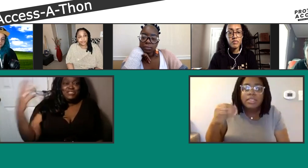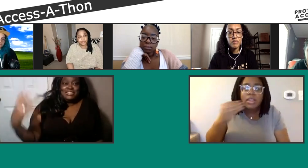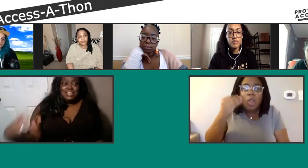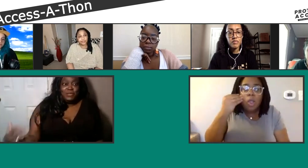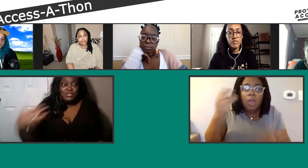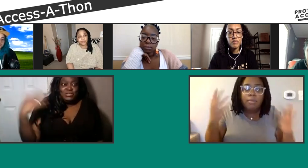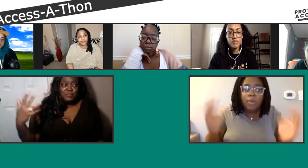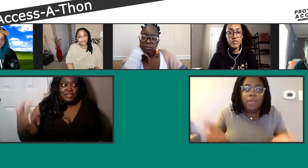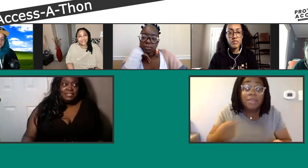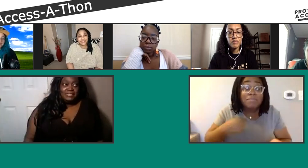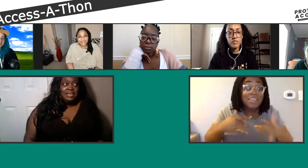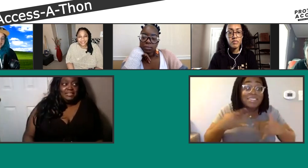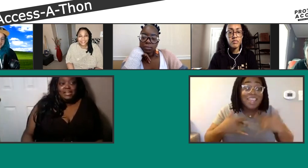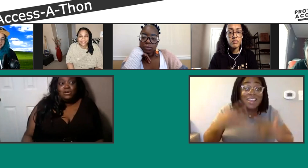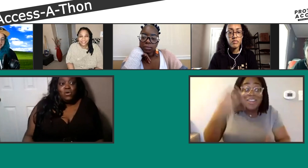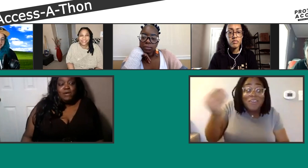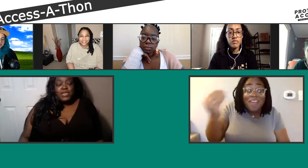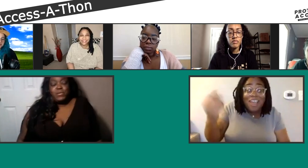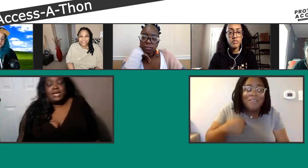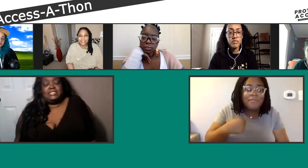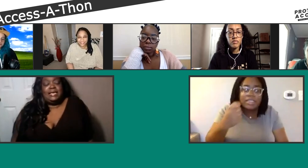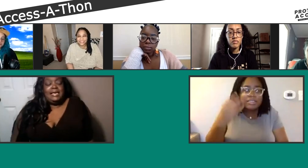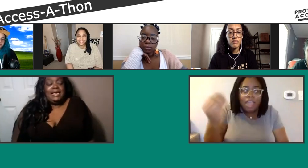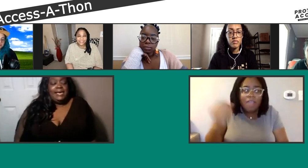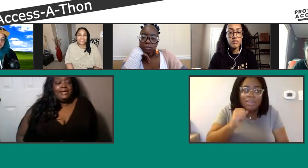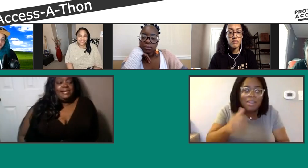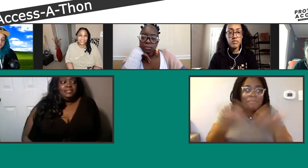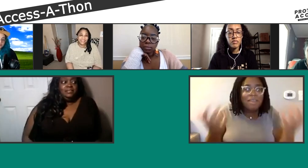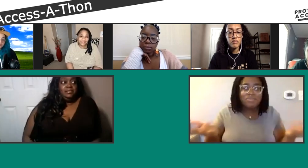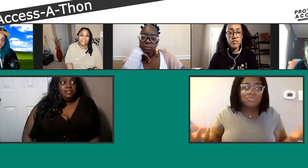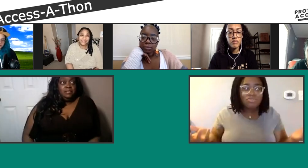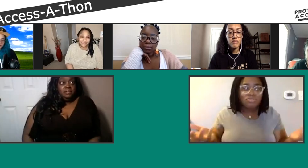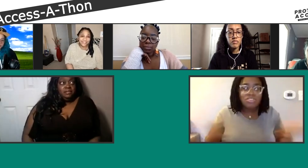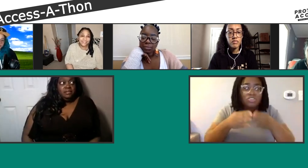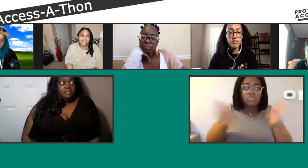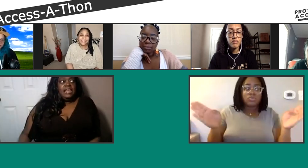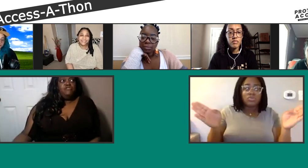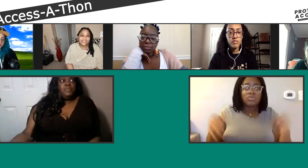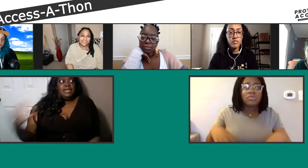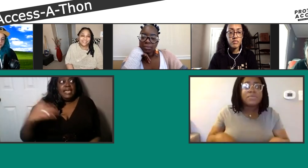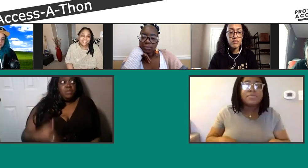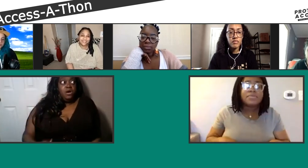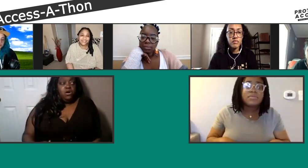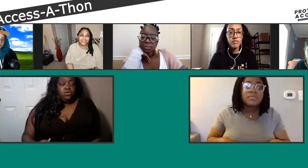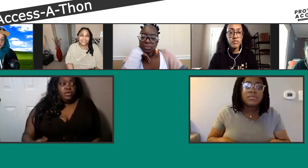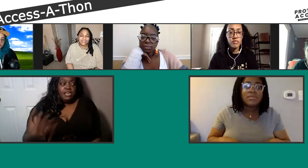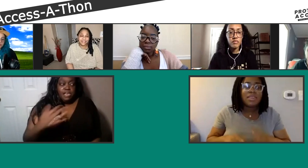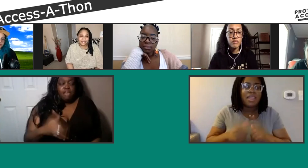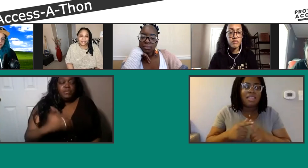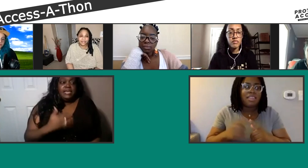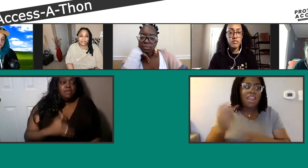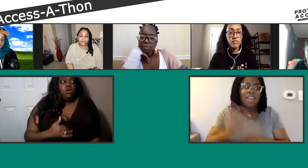I get to dress up and do something like this, because I don't go out that much. And then everybody came home,